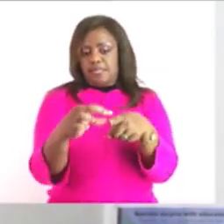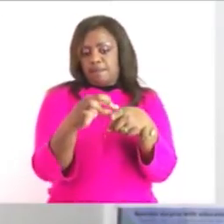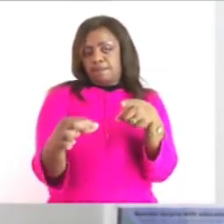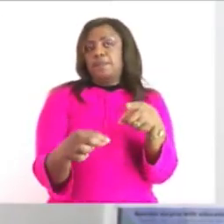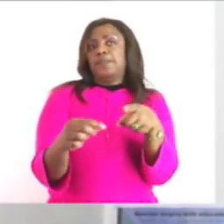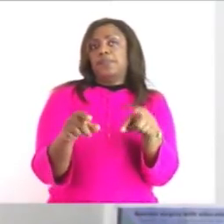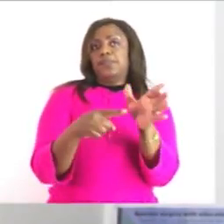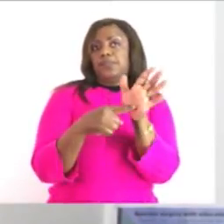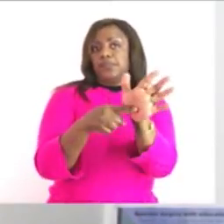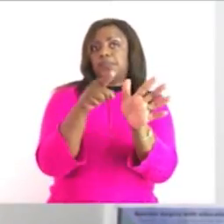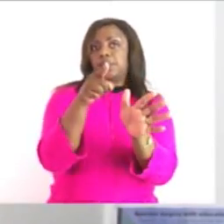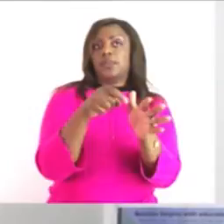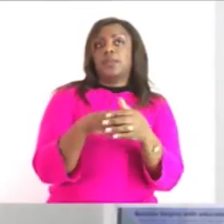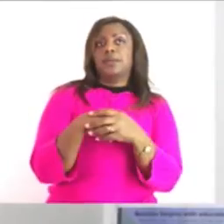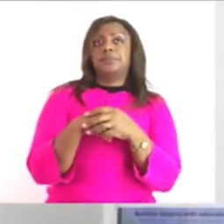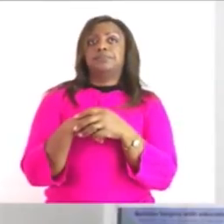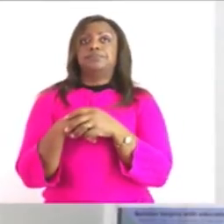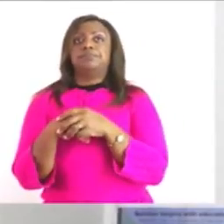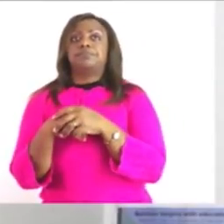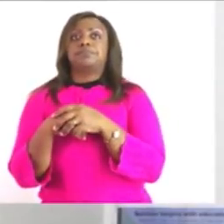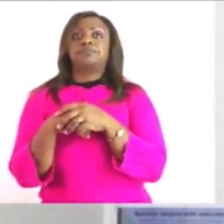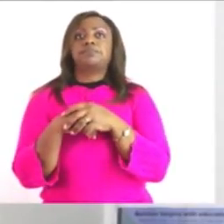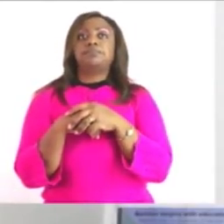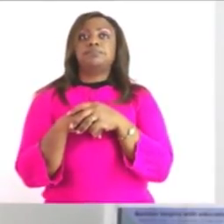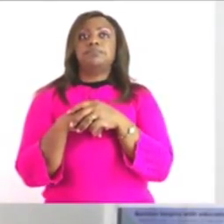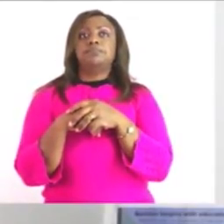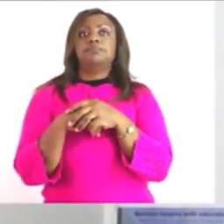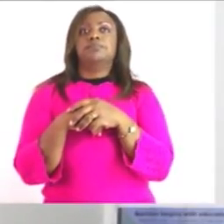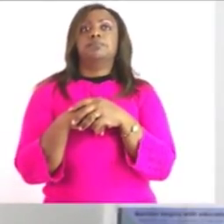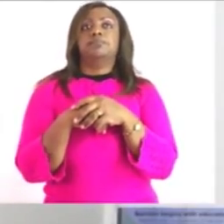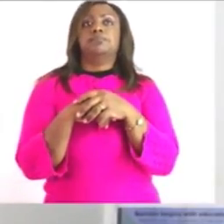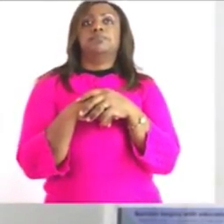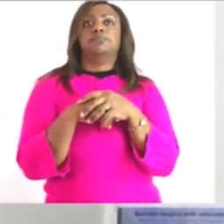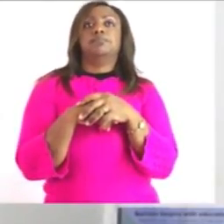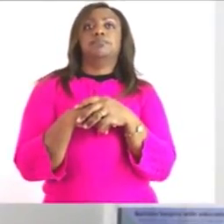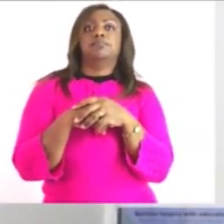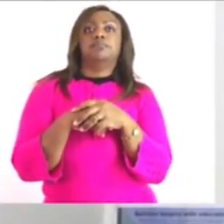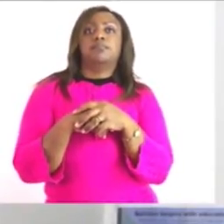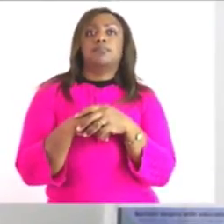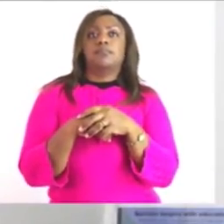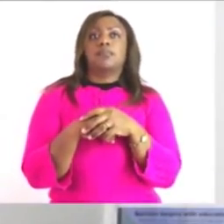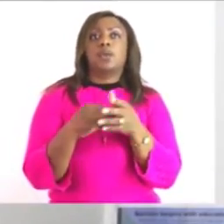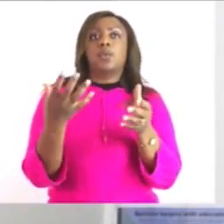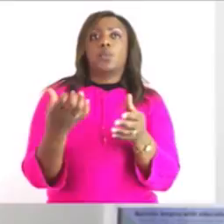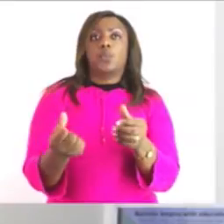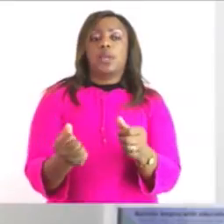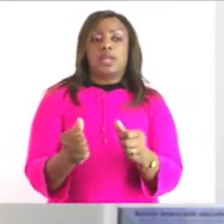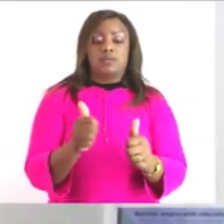and just have it so first we have an estimate